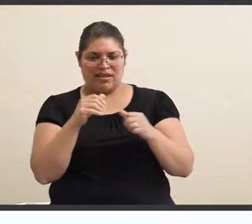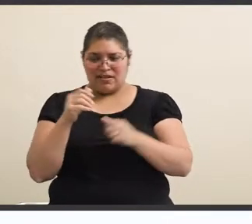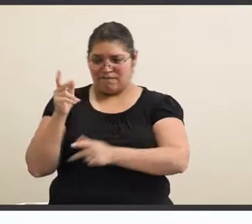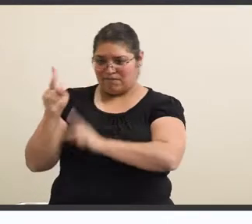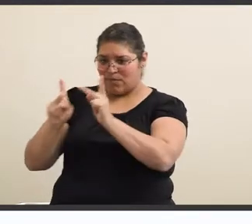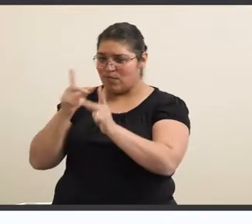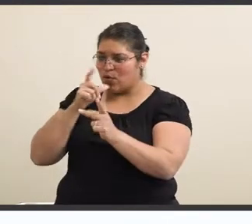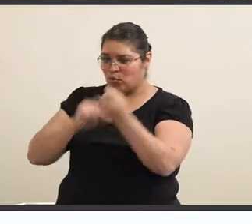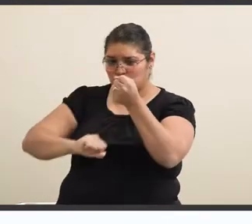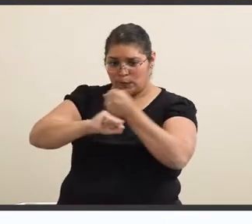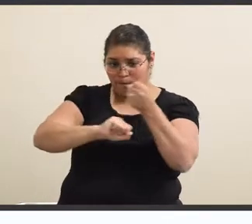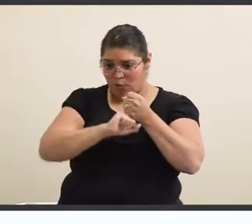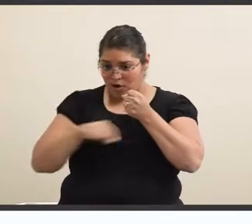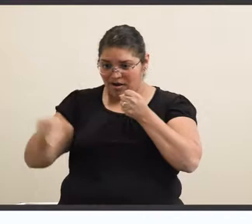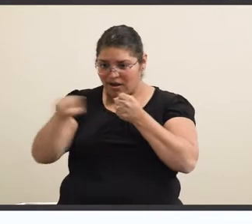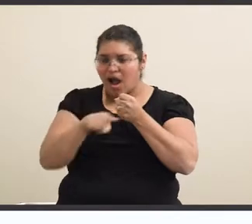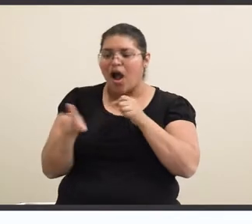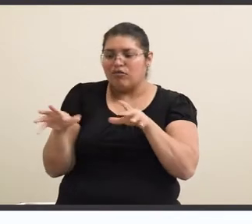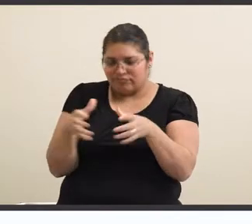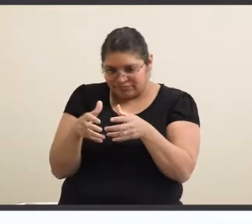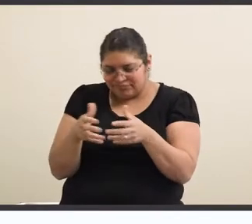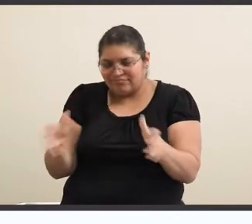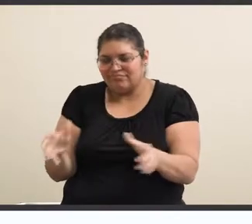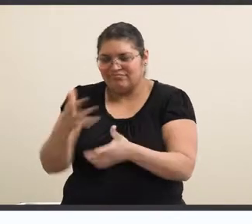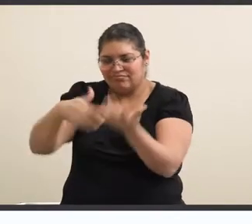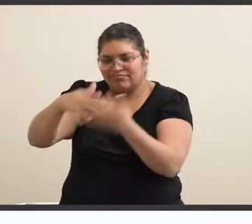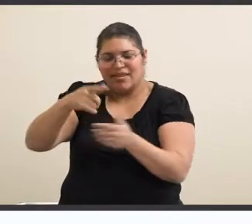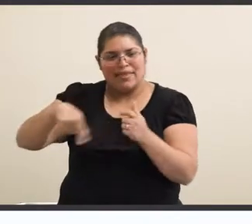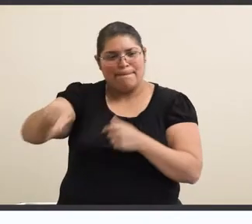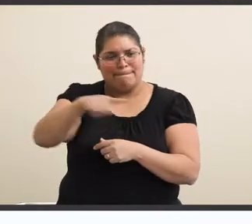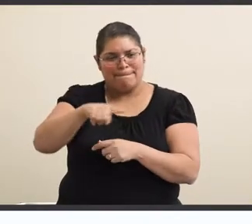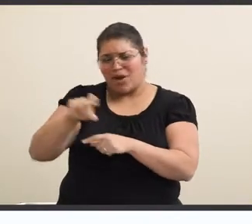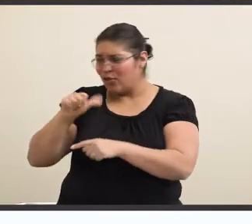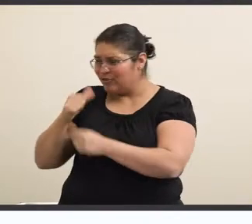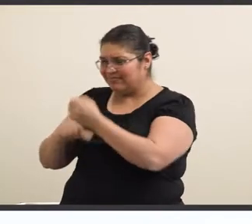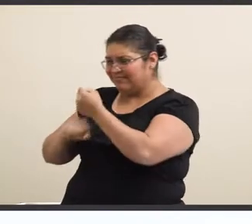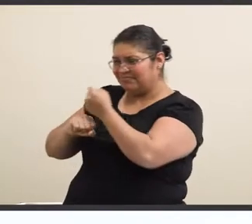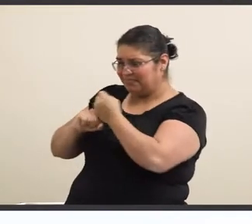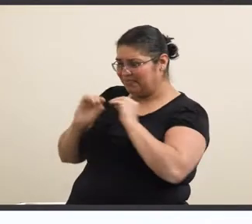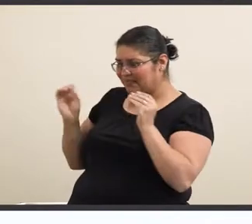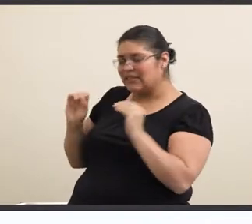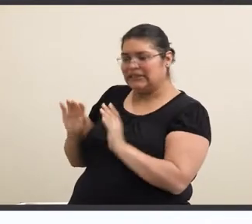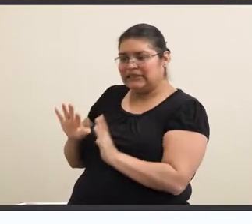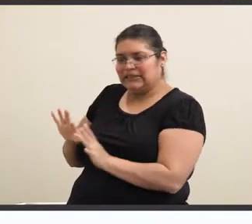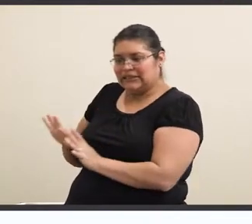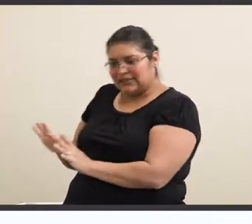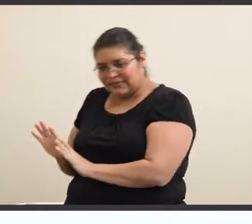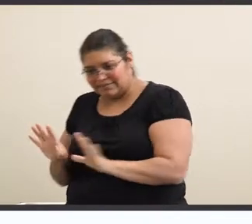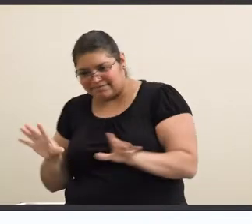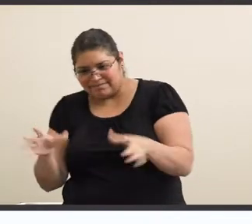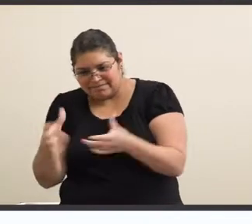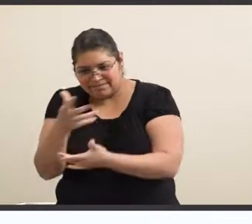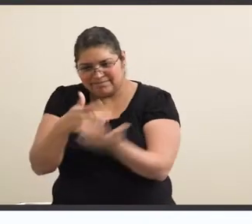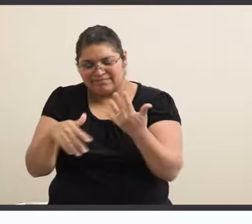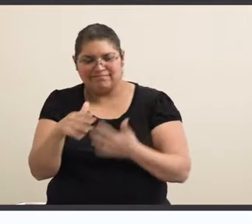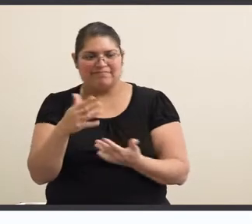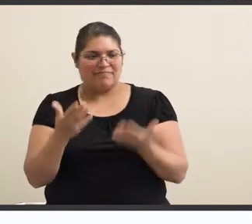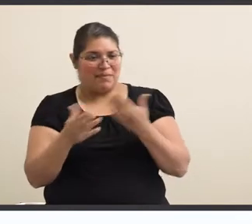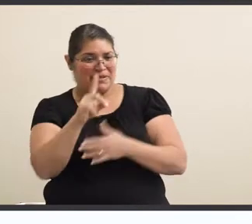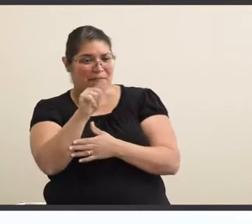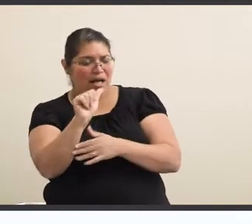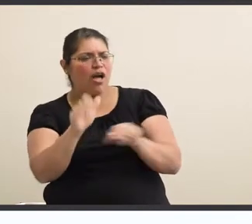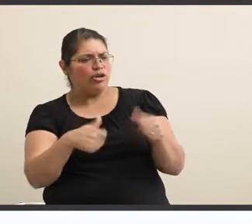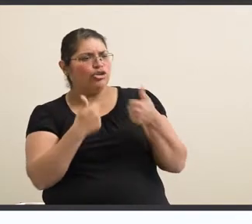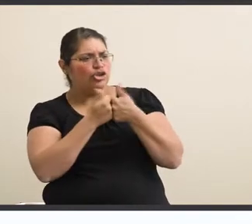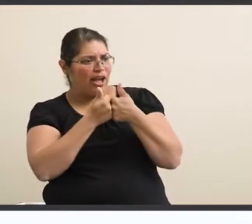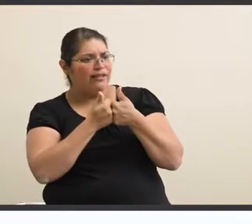support you and show you that disability is kind of a challenge to kind